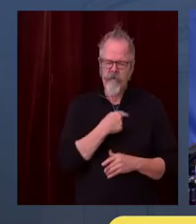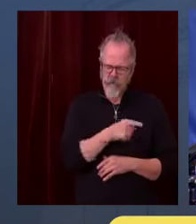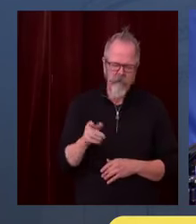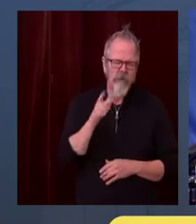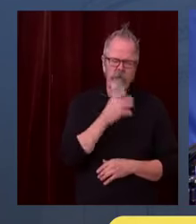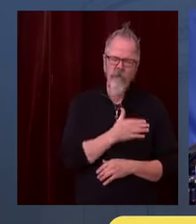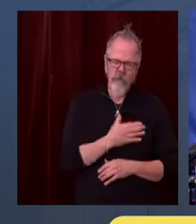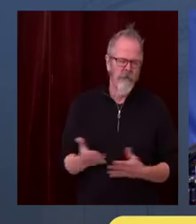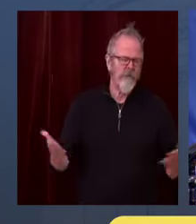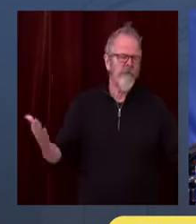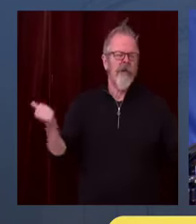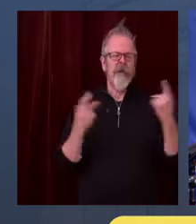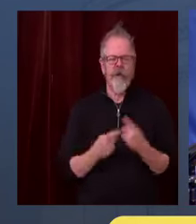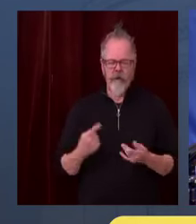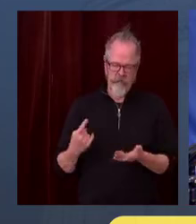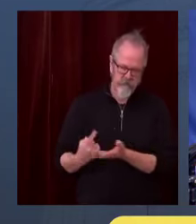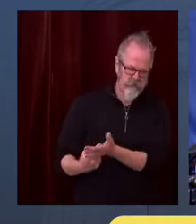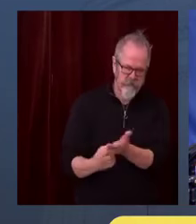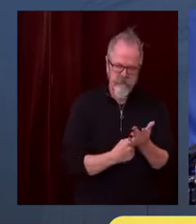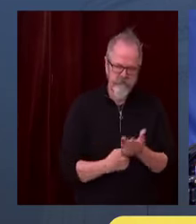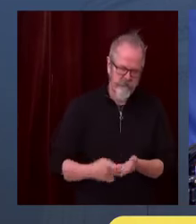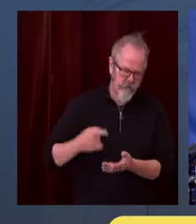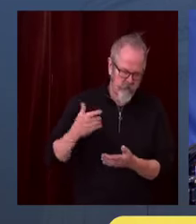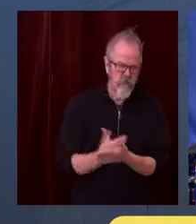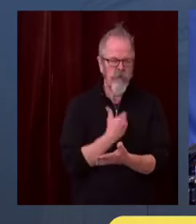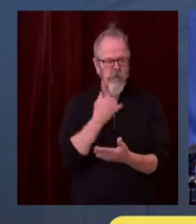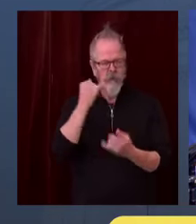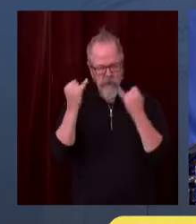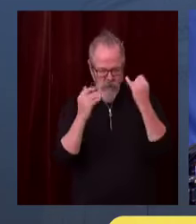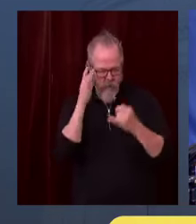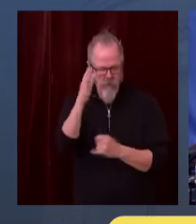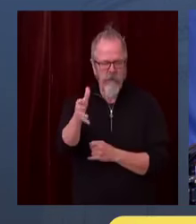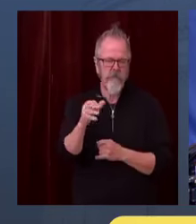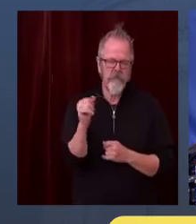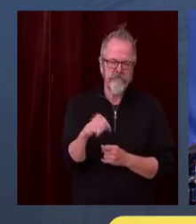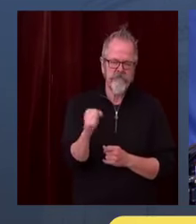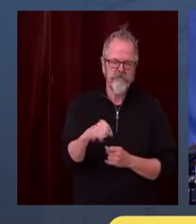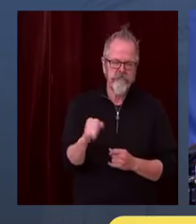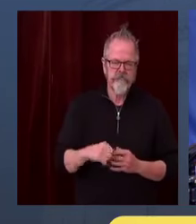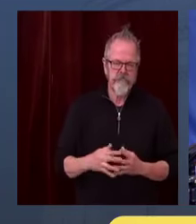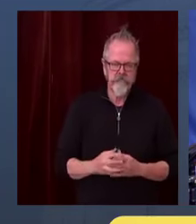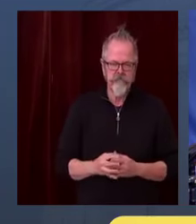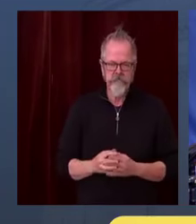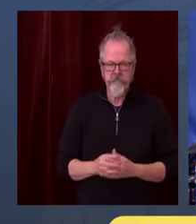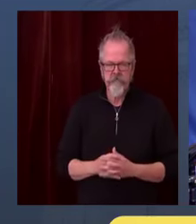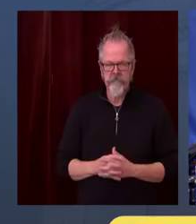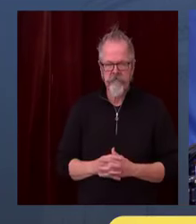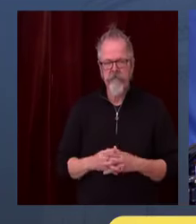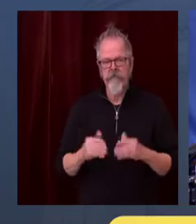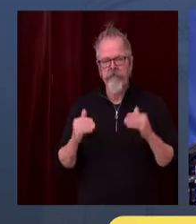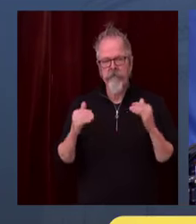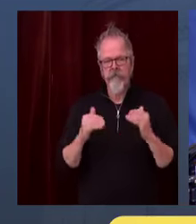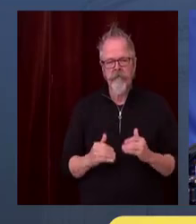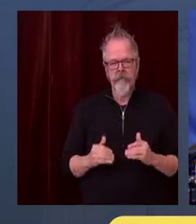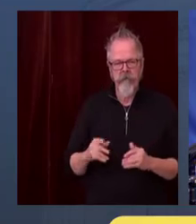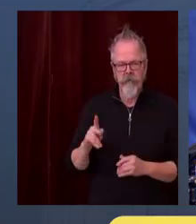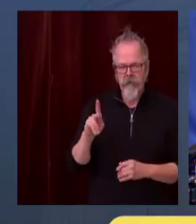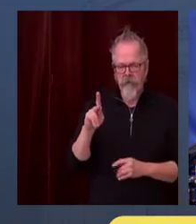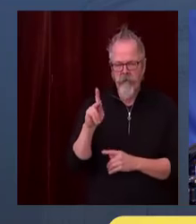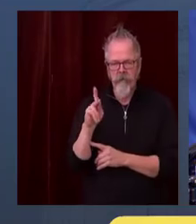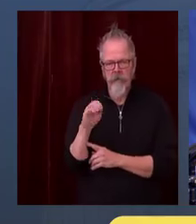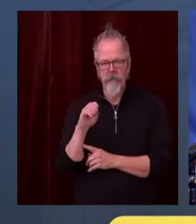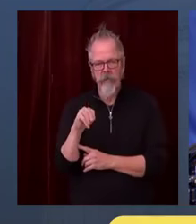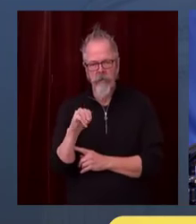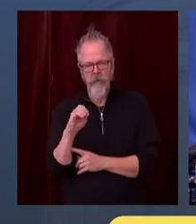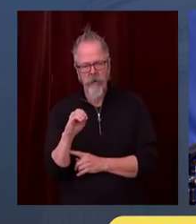Hi there, Governor. Thank you for your time this morning. One question that I had was in regards to the employment, our EDS.